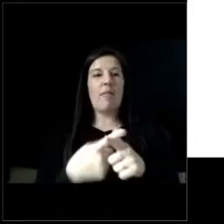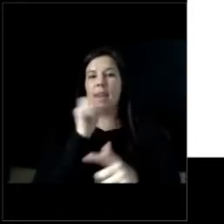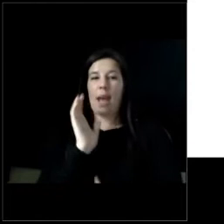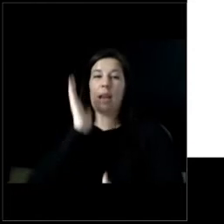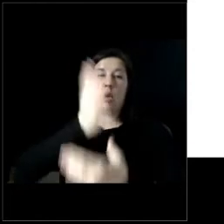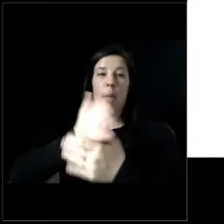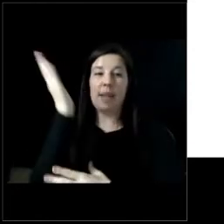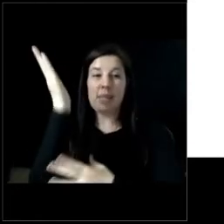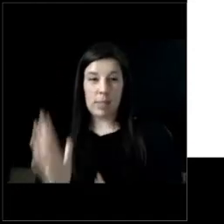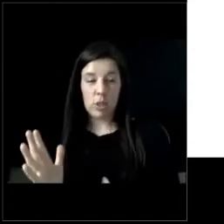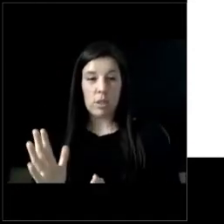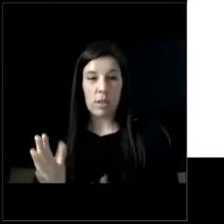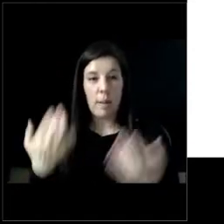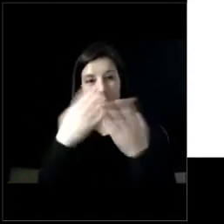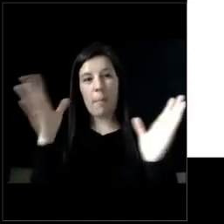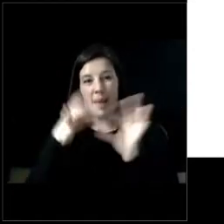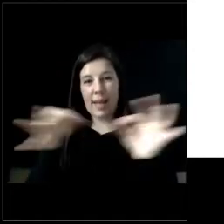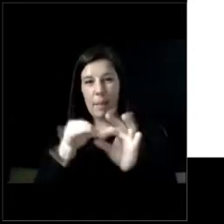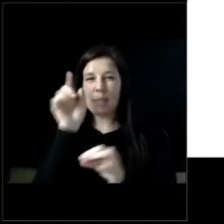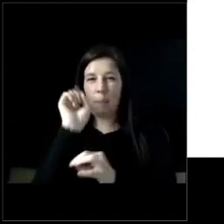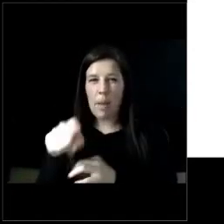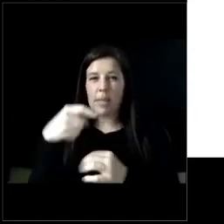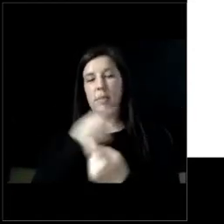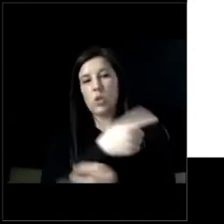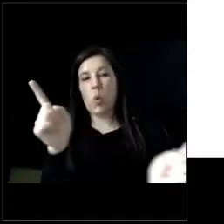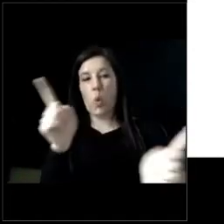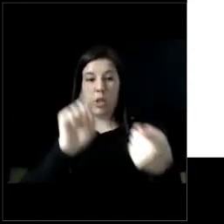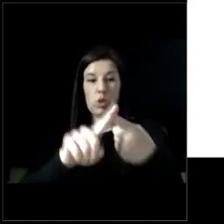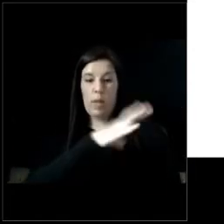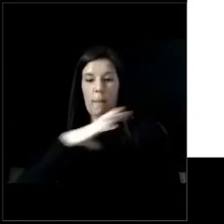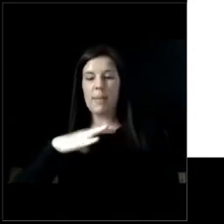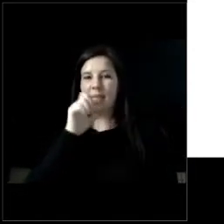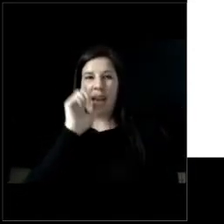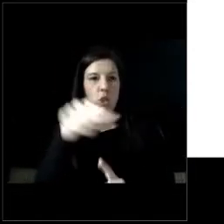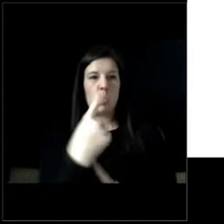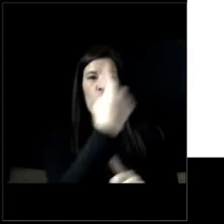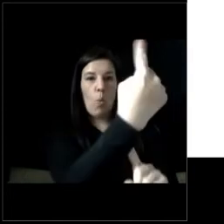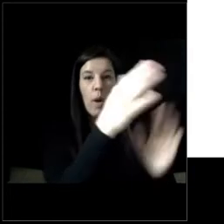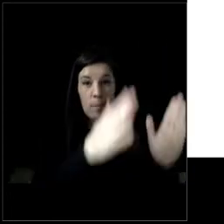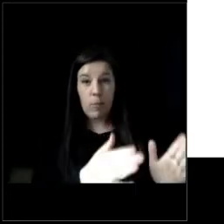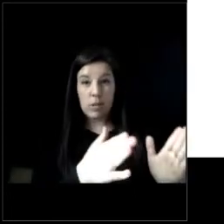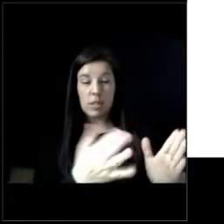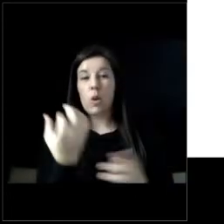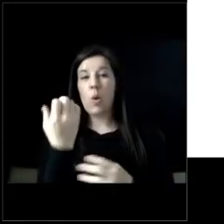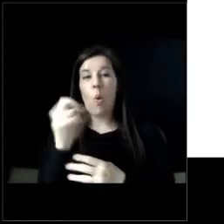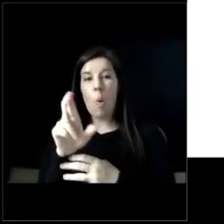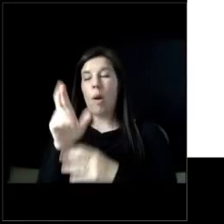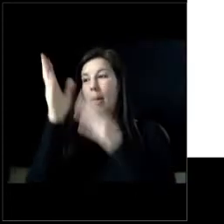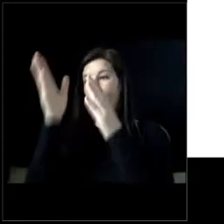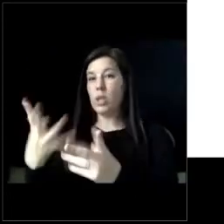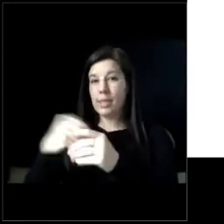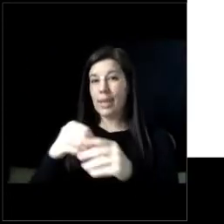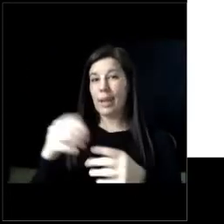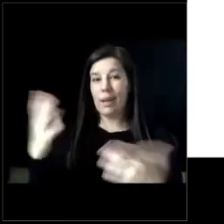comments must be addressed to the City Commission as a whole not to any individual on the days or in the audience displays of